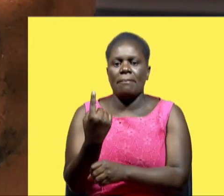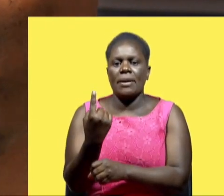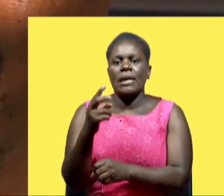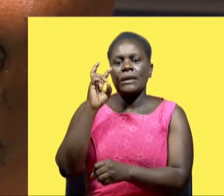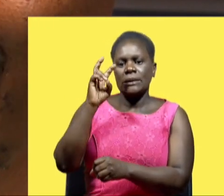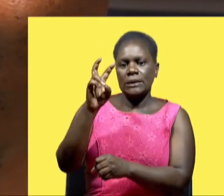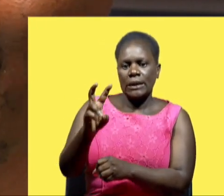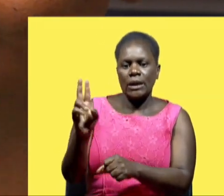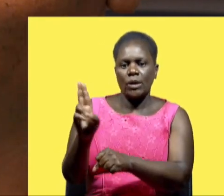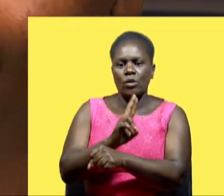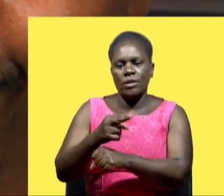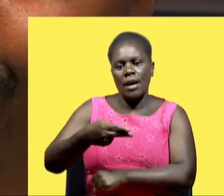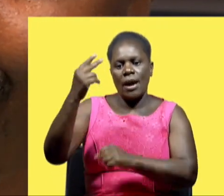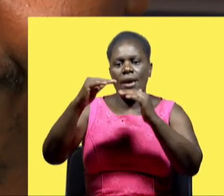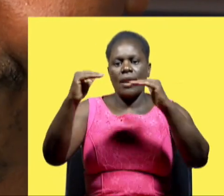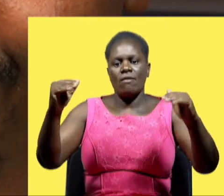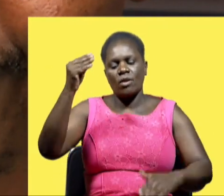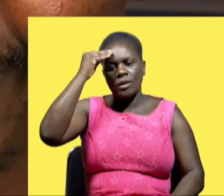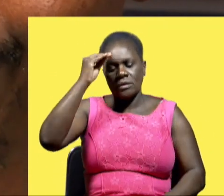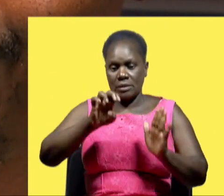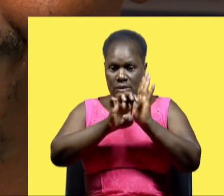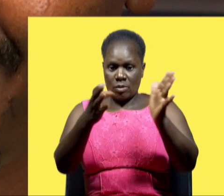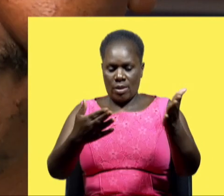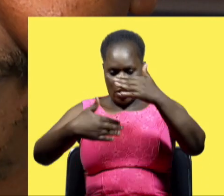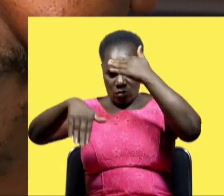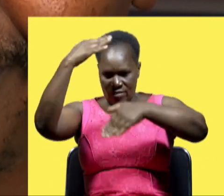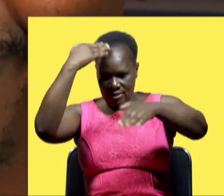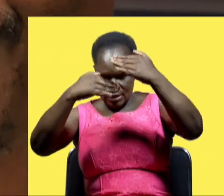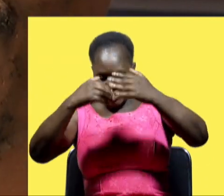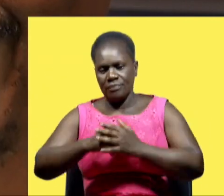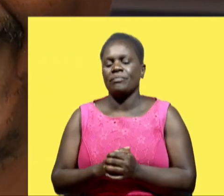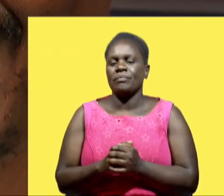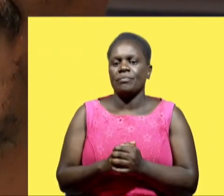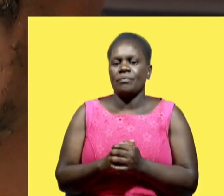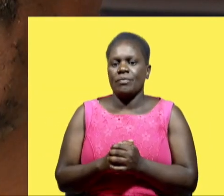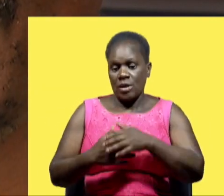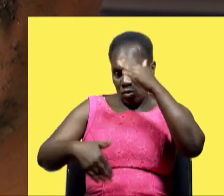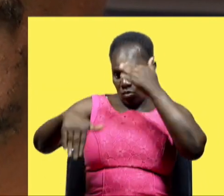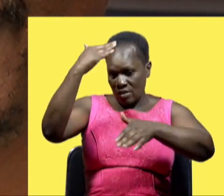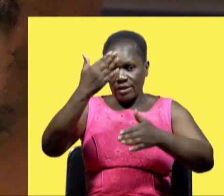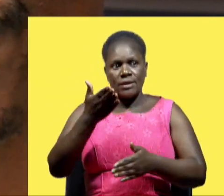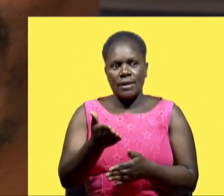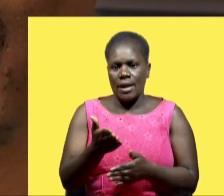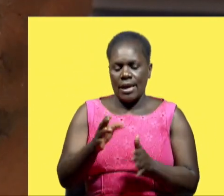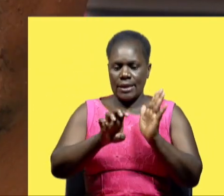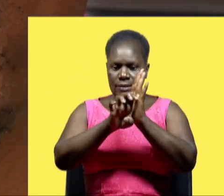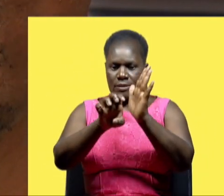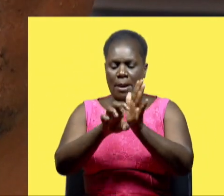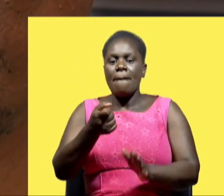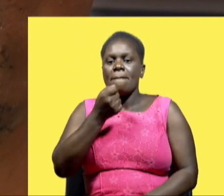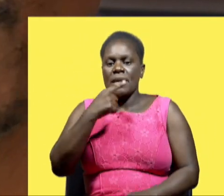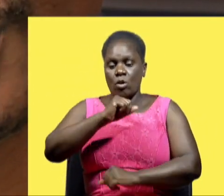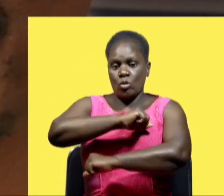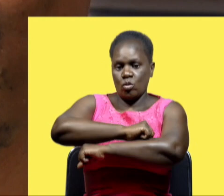we've seen it being used at higher levels of education for example in universities where you know for example in